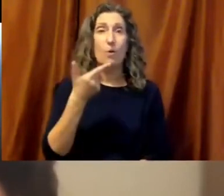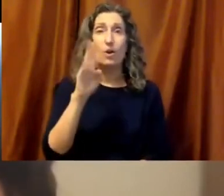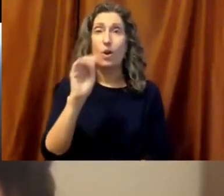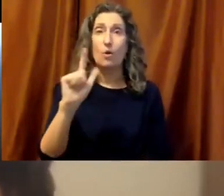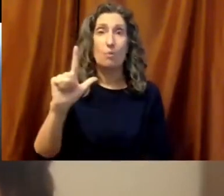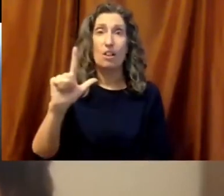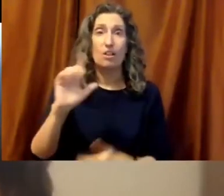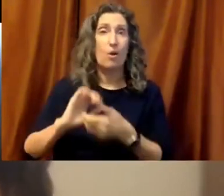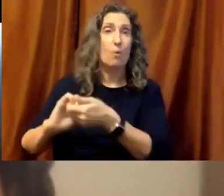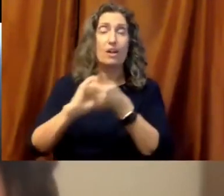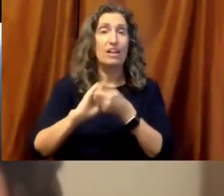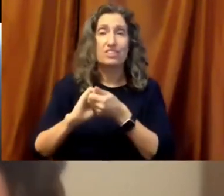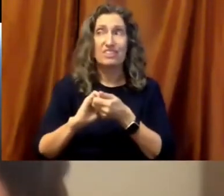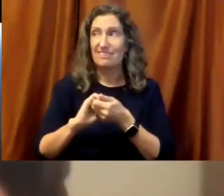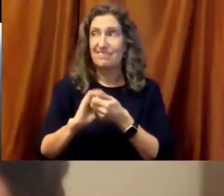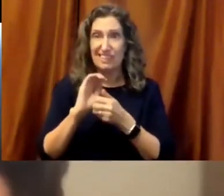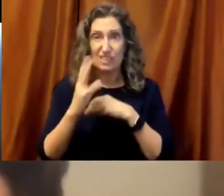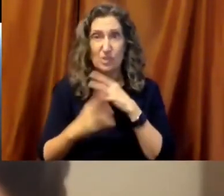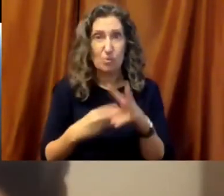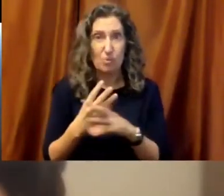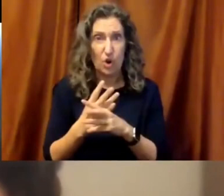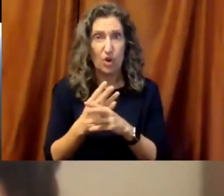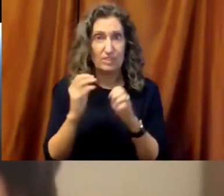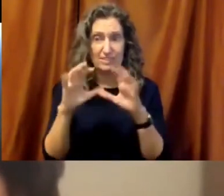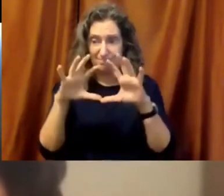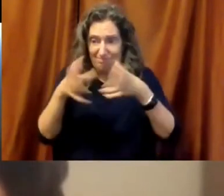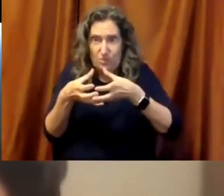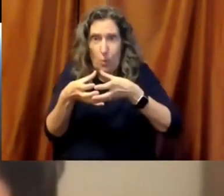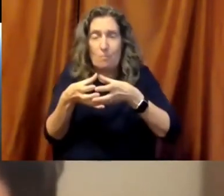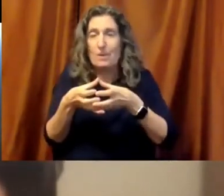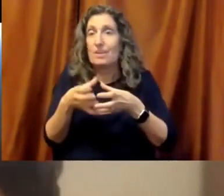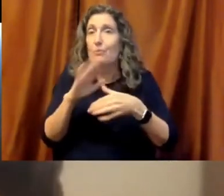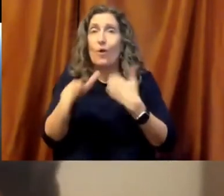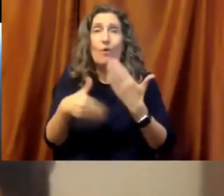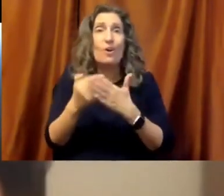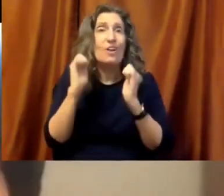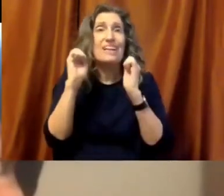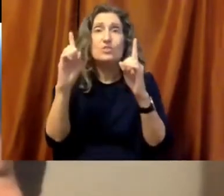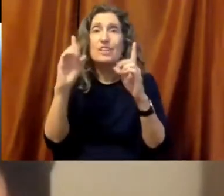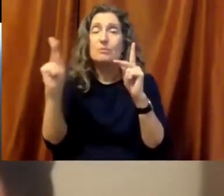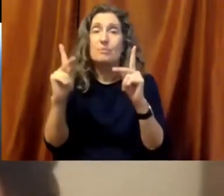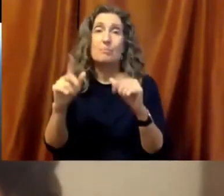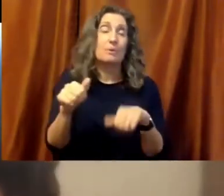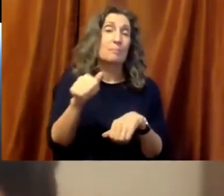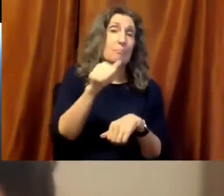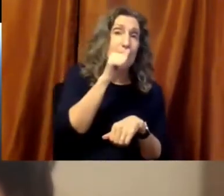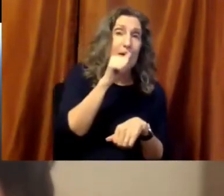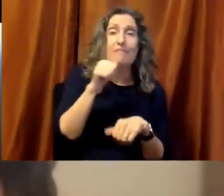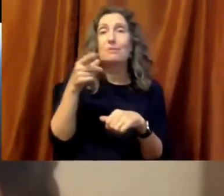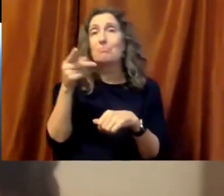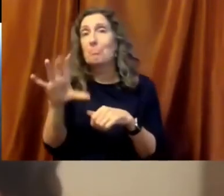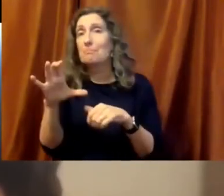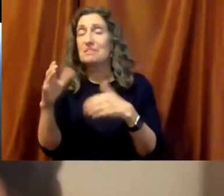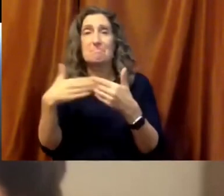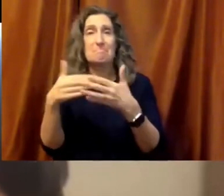Education Coalition is the world's main body, where all education actors from the public and the private sector